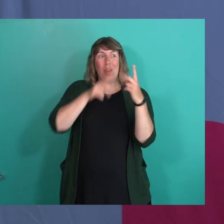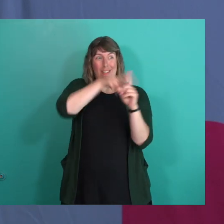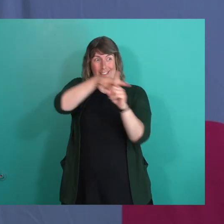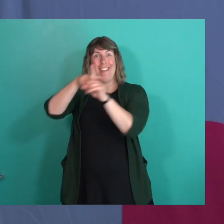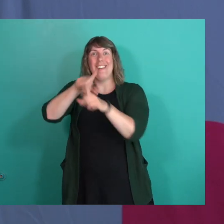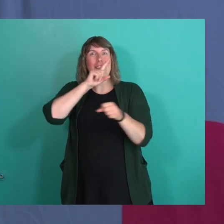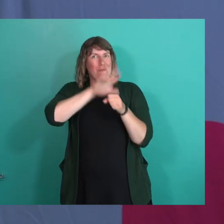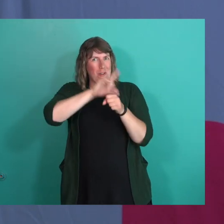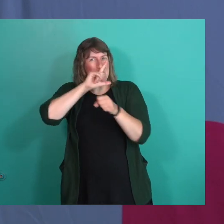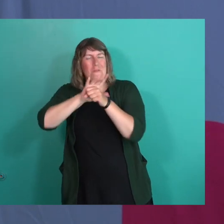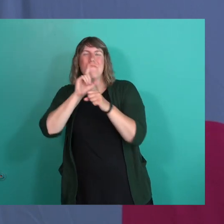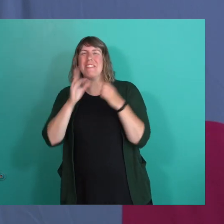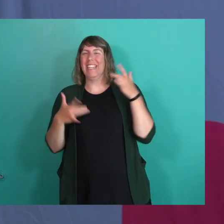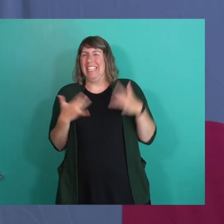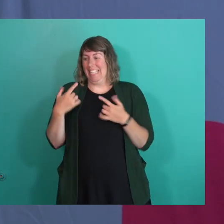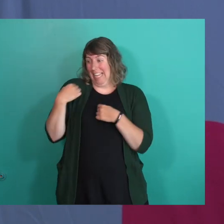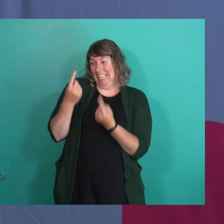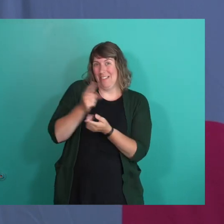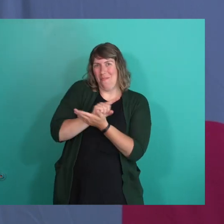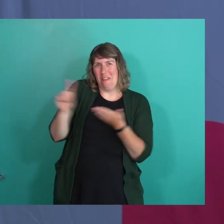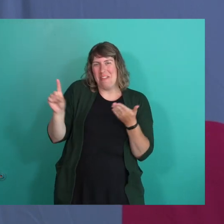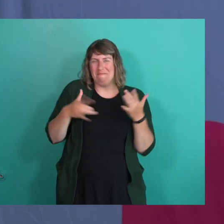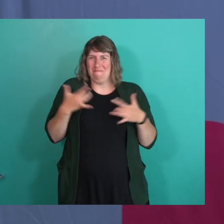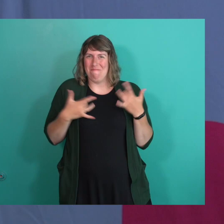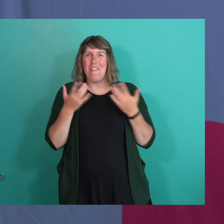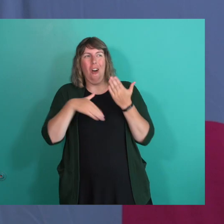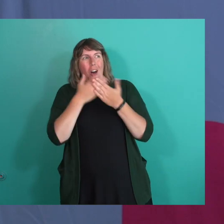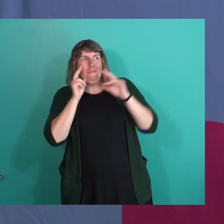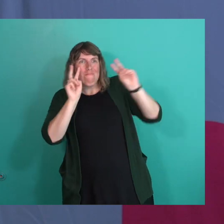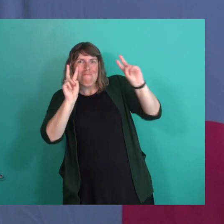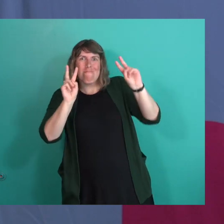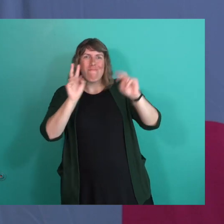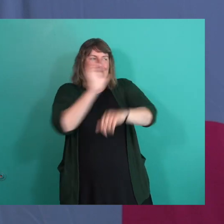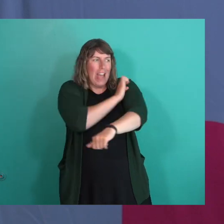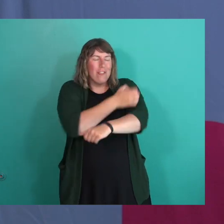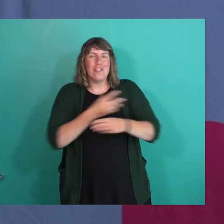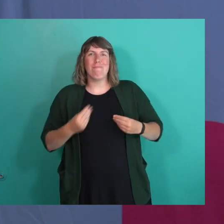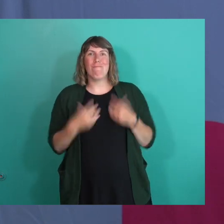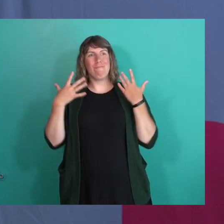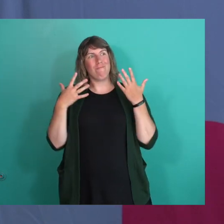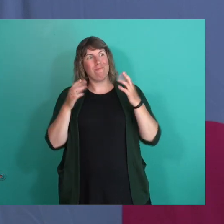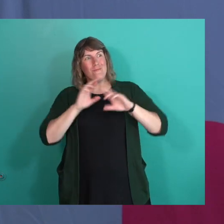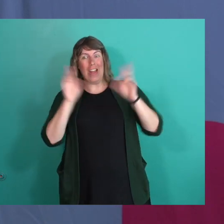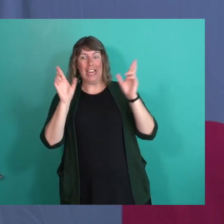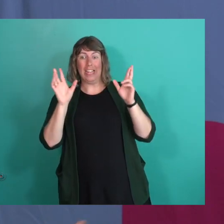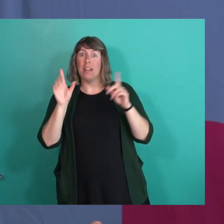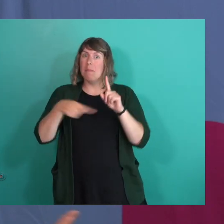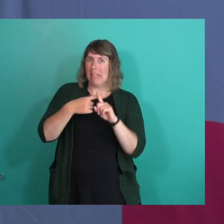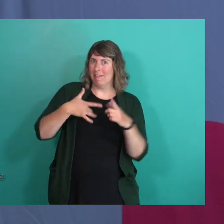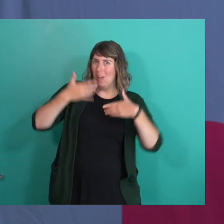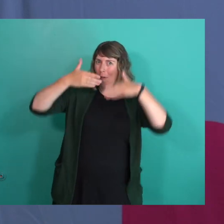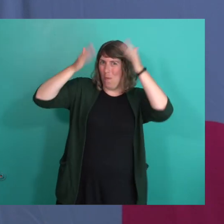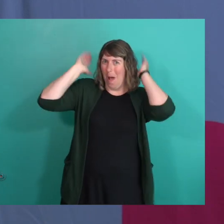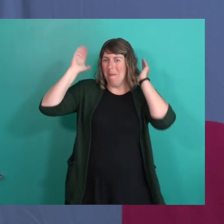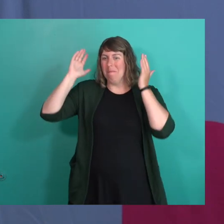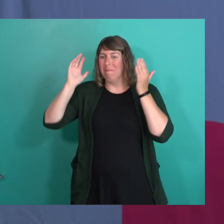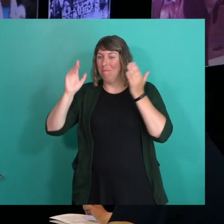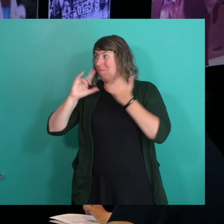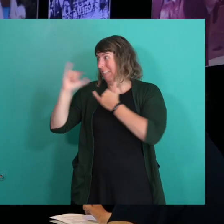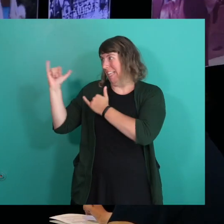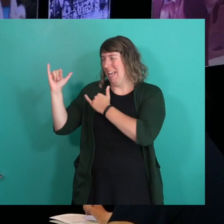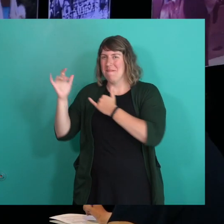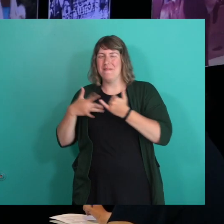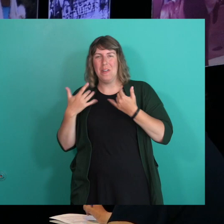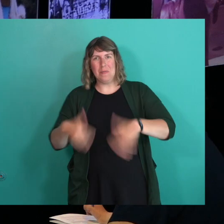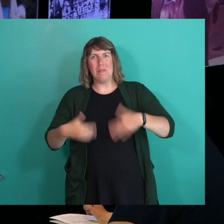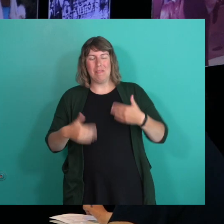that was, it's been a very exciting week and everyone's feeling really energized and preemptively a bit overwhelmed because it's an incredibly